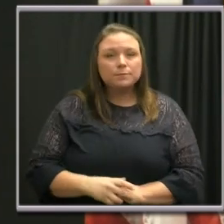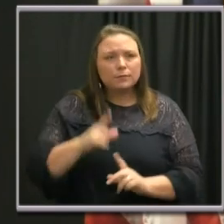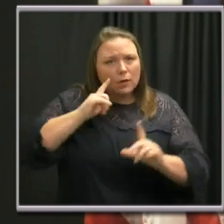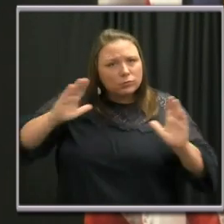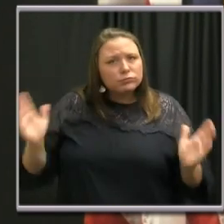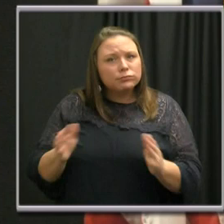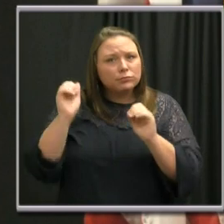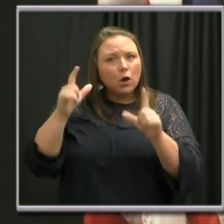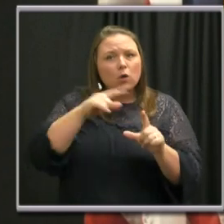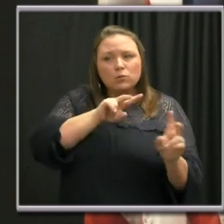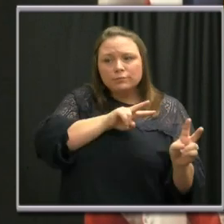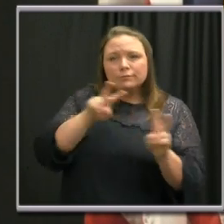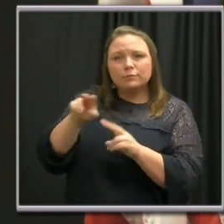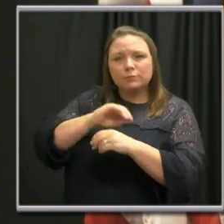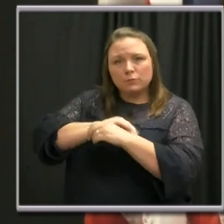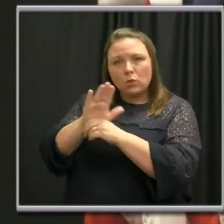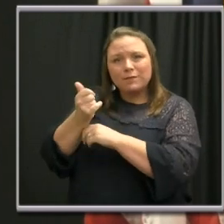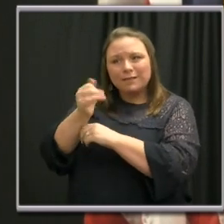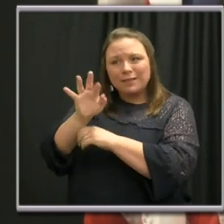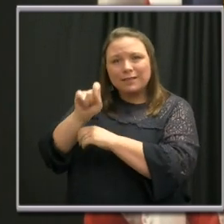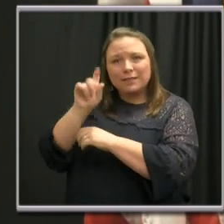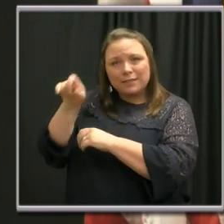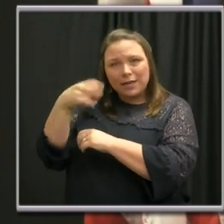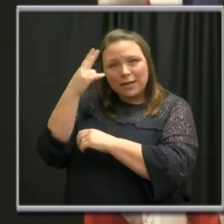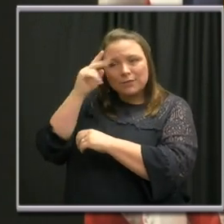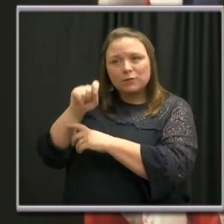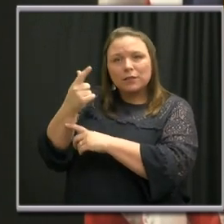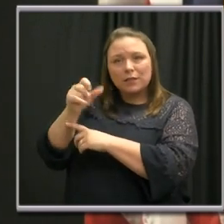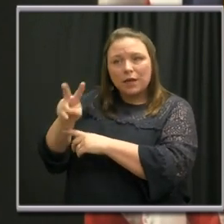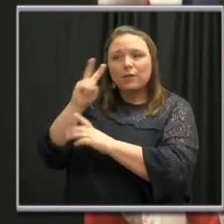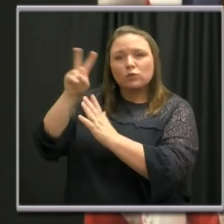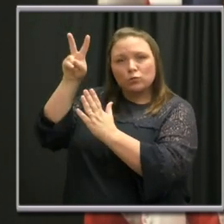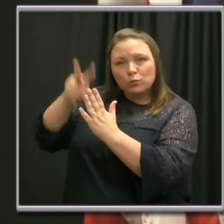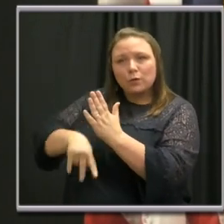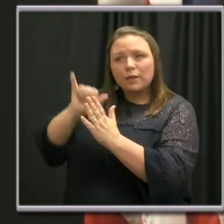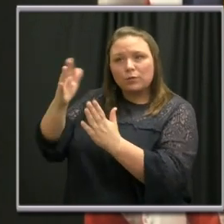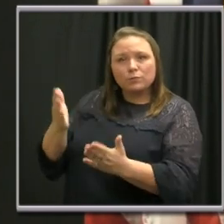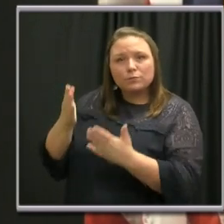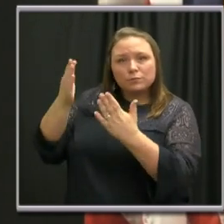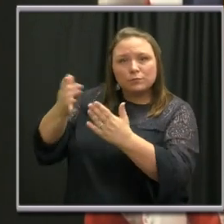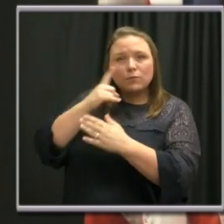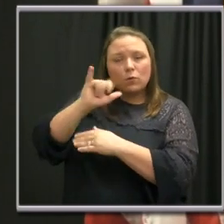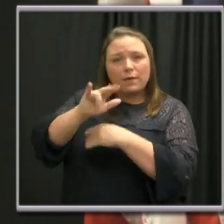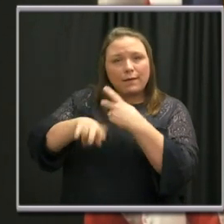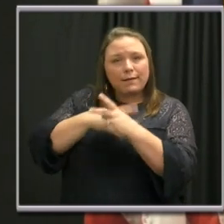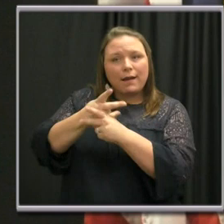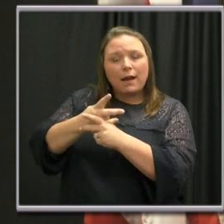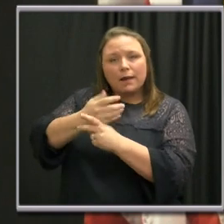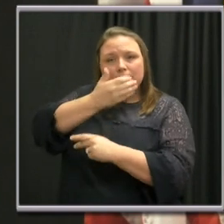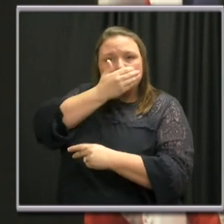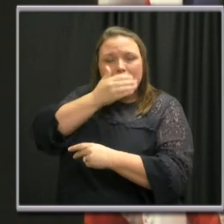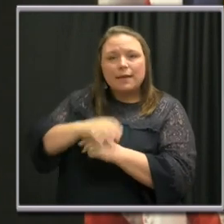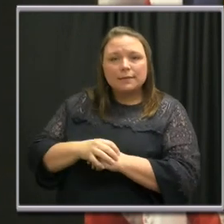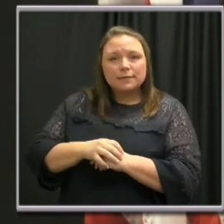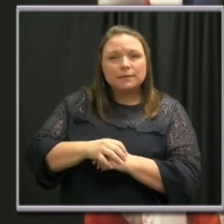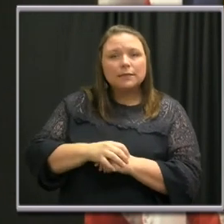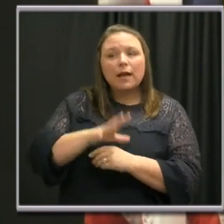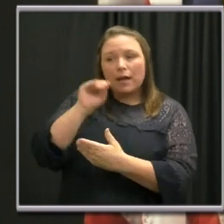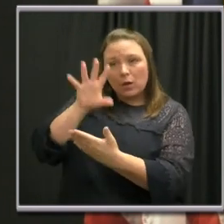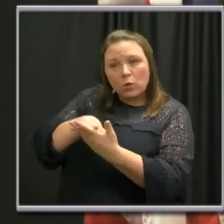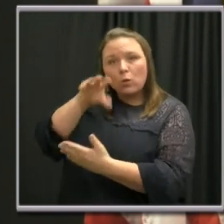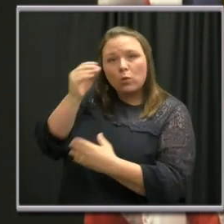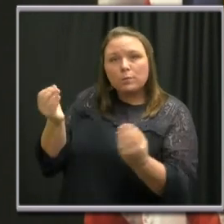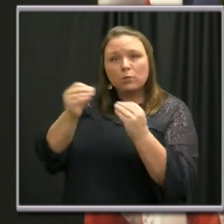urge everyone to visit covid19.nashville.gov to find these CDC guidelines on the use of cloth masks and to learn